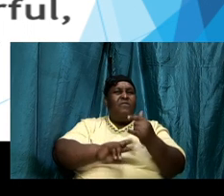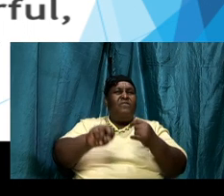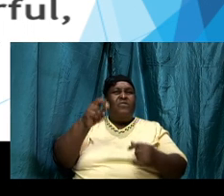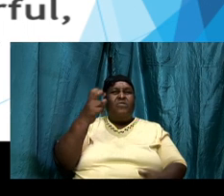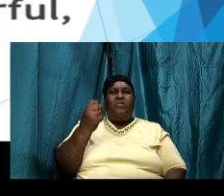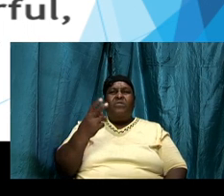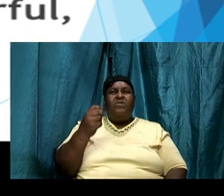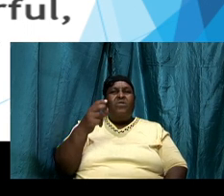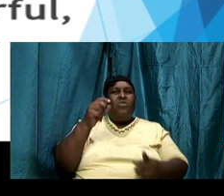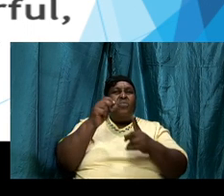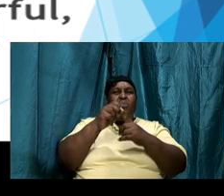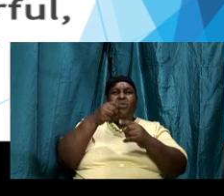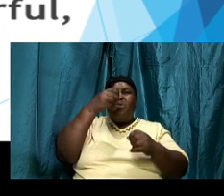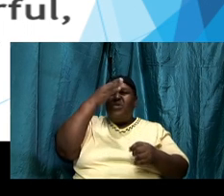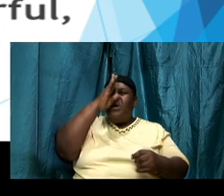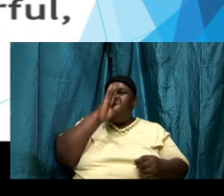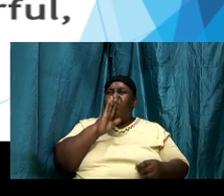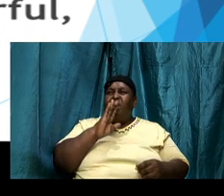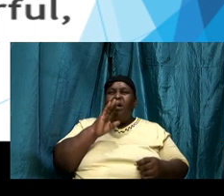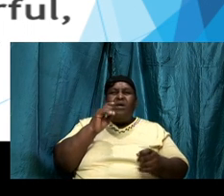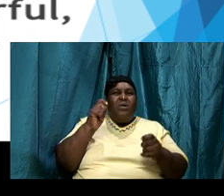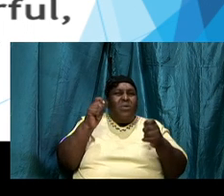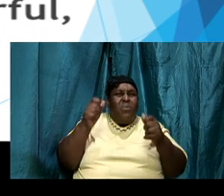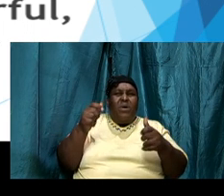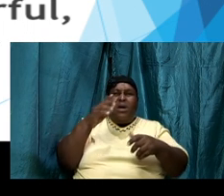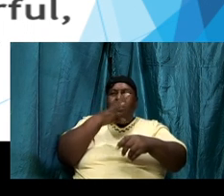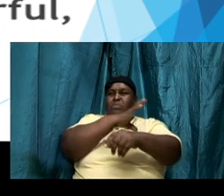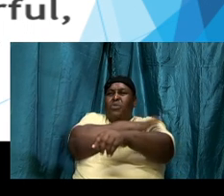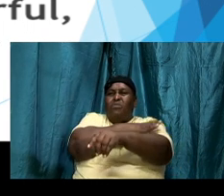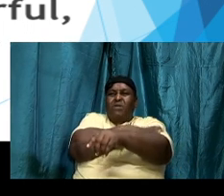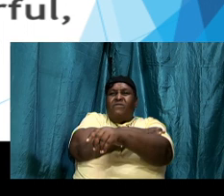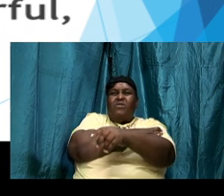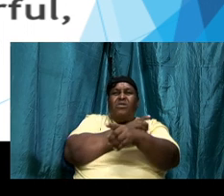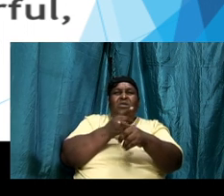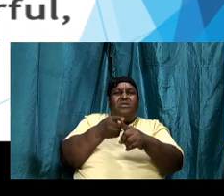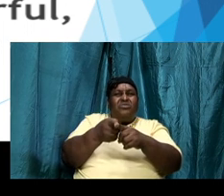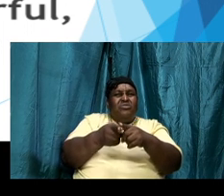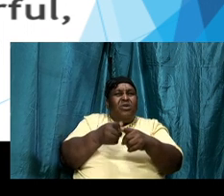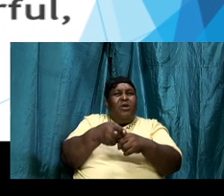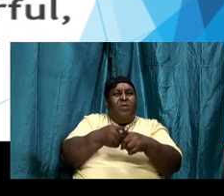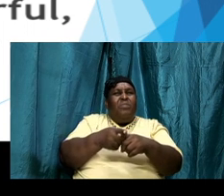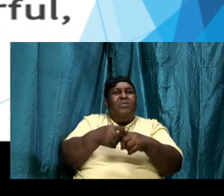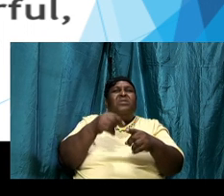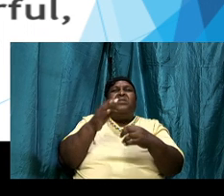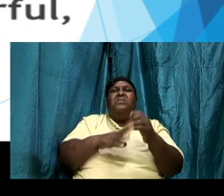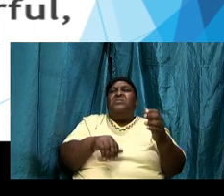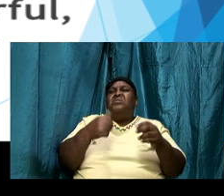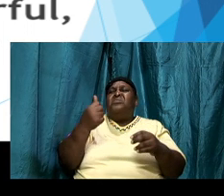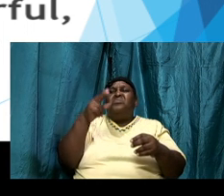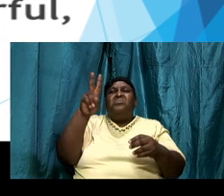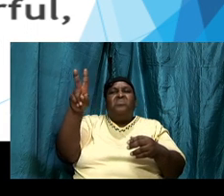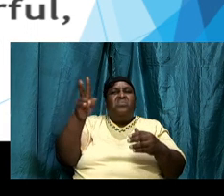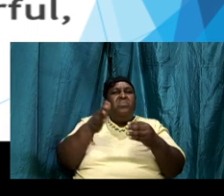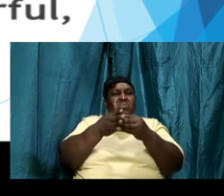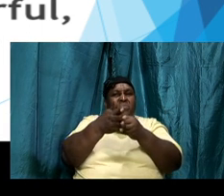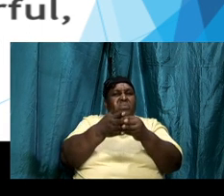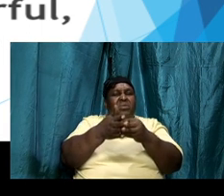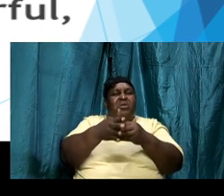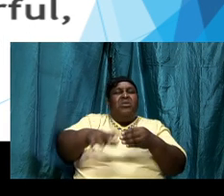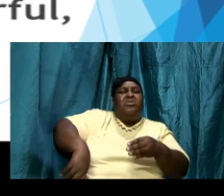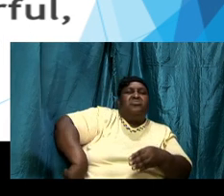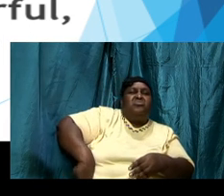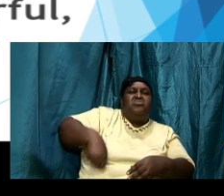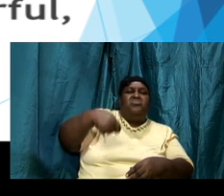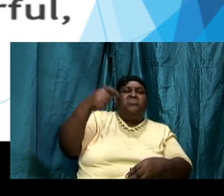and powerful and sharper than any two edges sword and of course it goes on and we know but the point I want to make is that